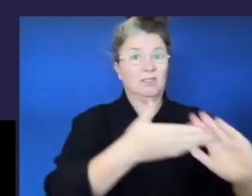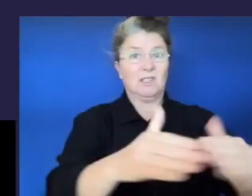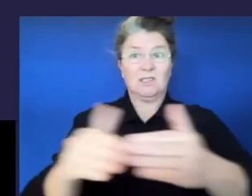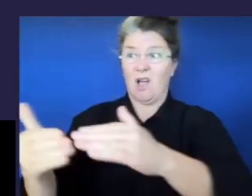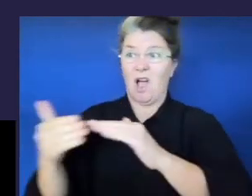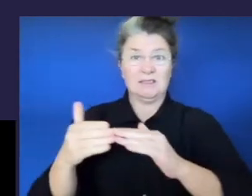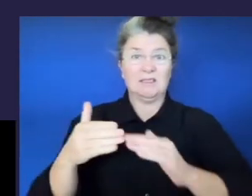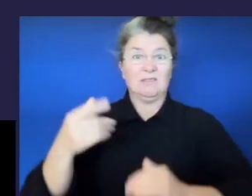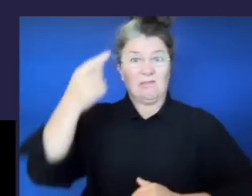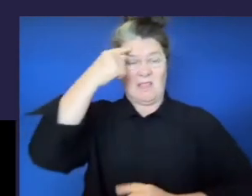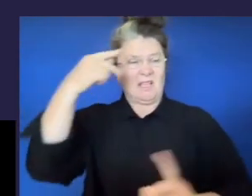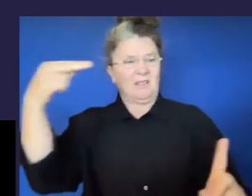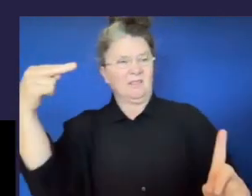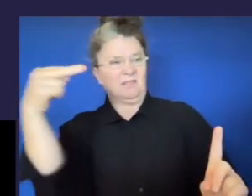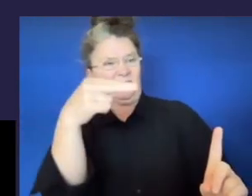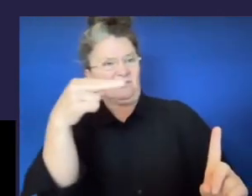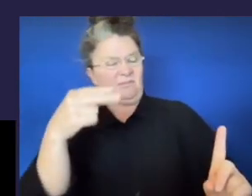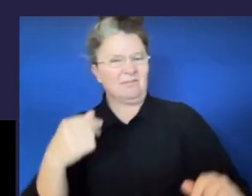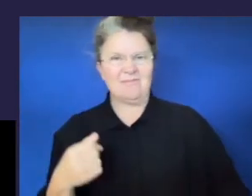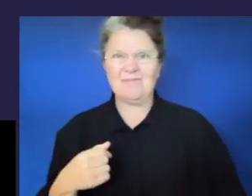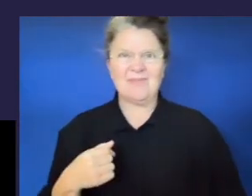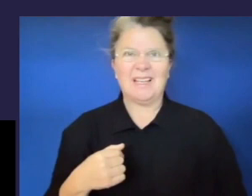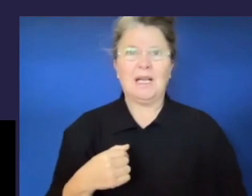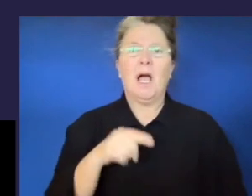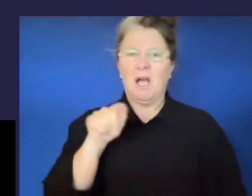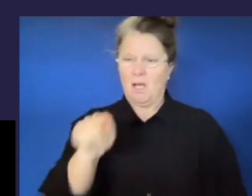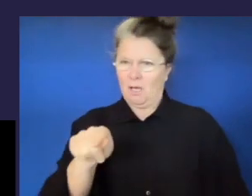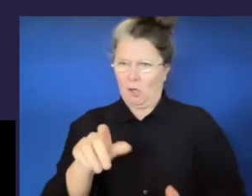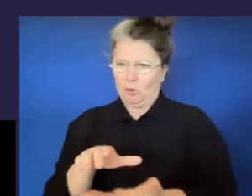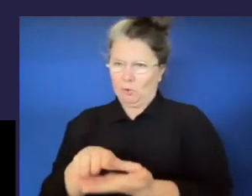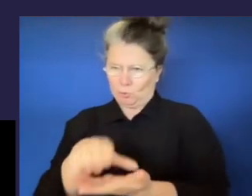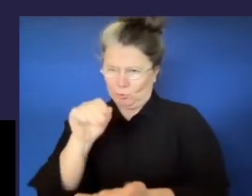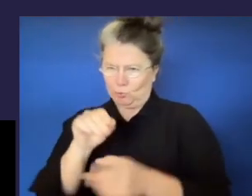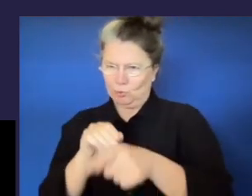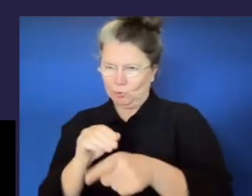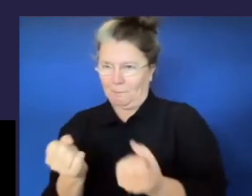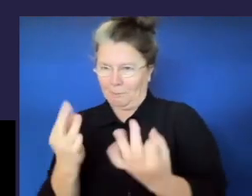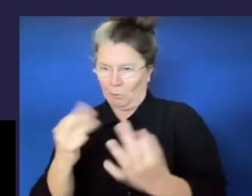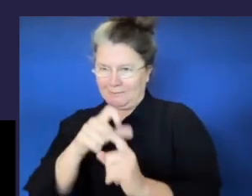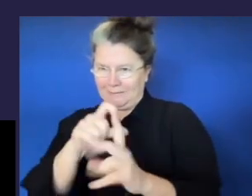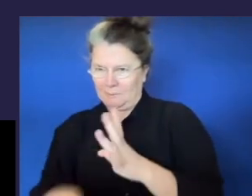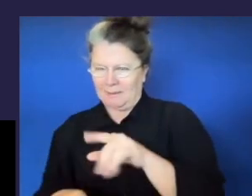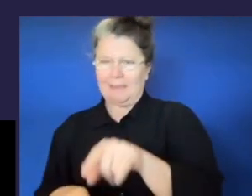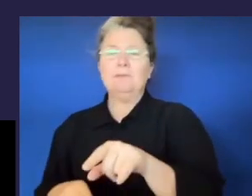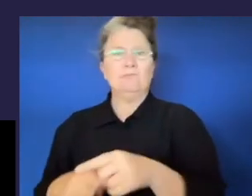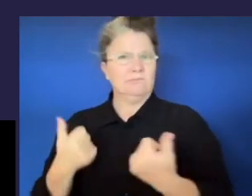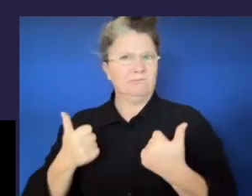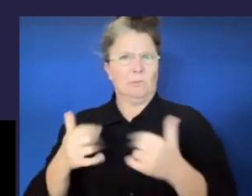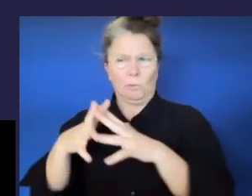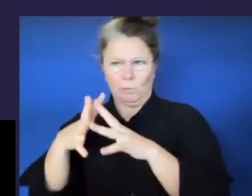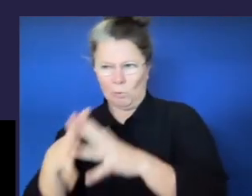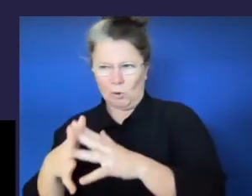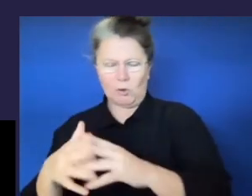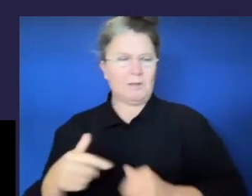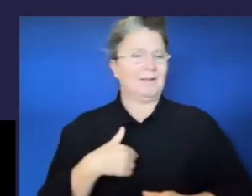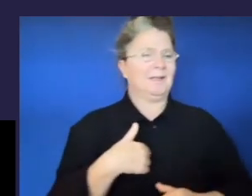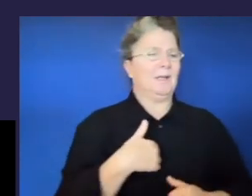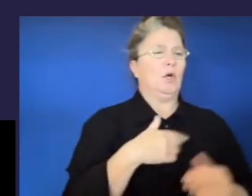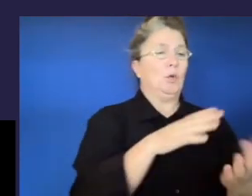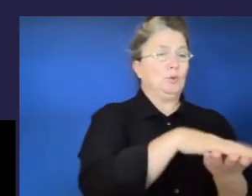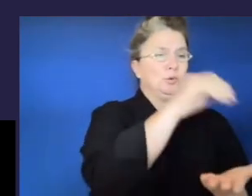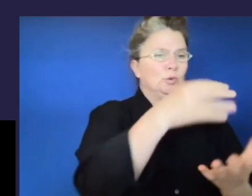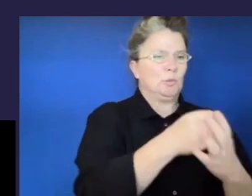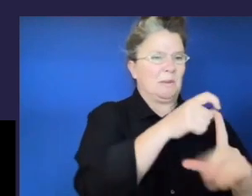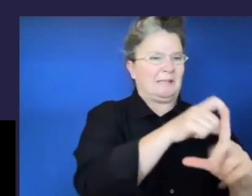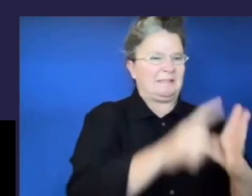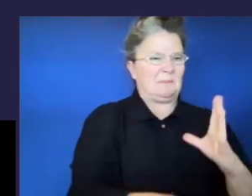false binary of the productive non productive citizen, which centers on people with disability being perceived as deficient or deviating from